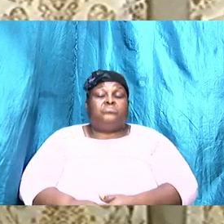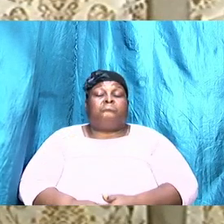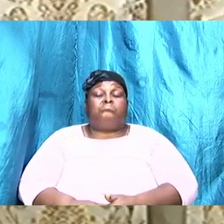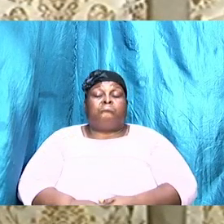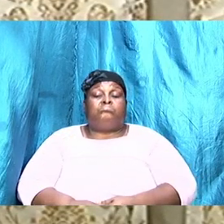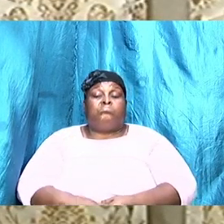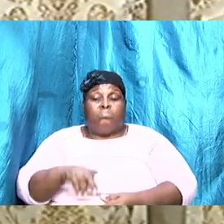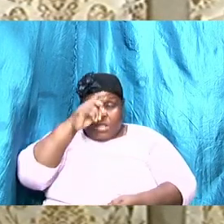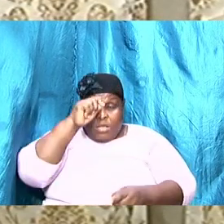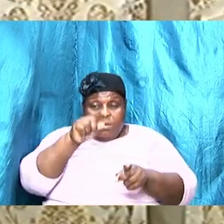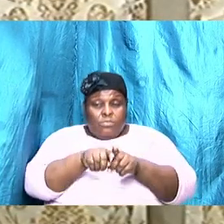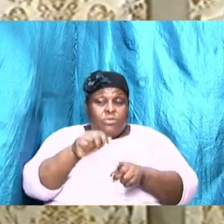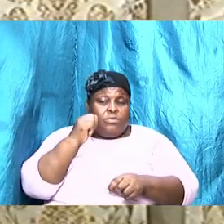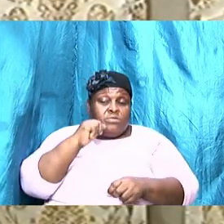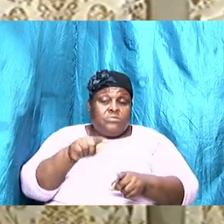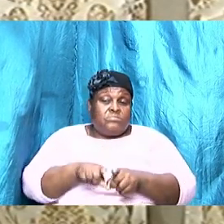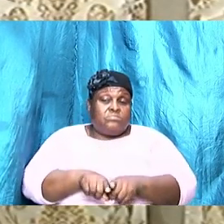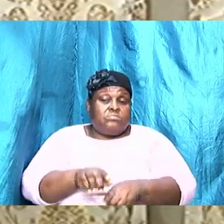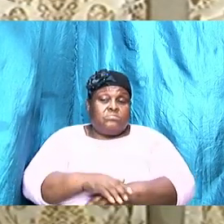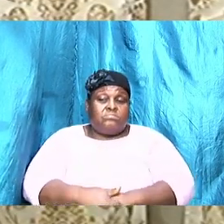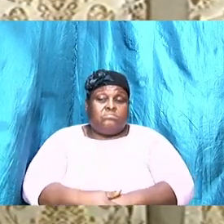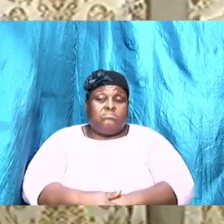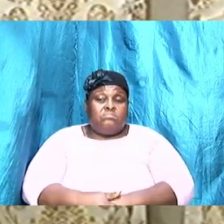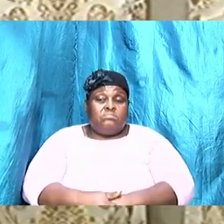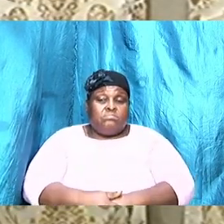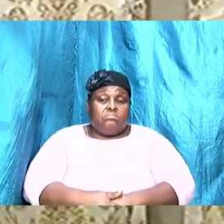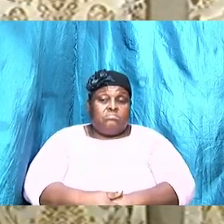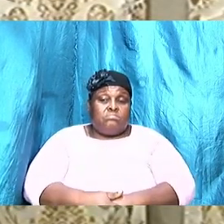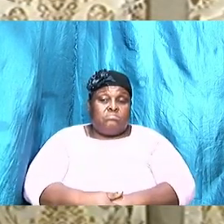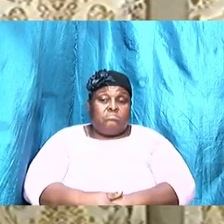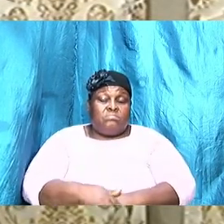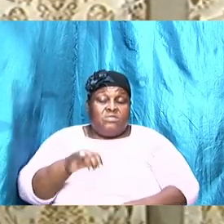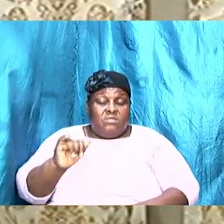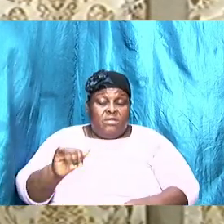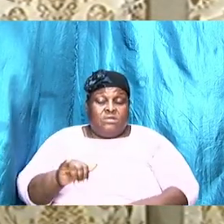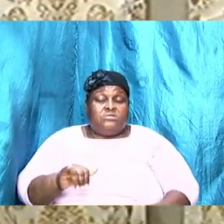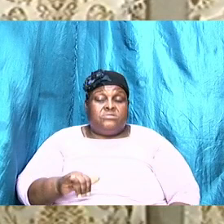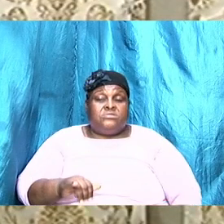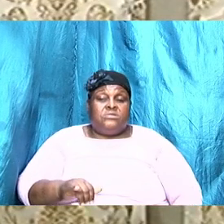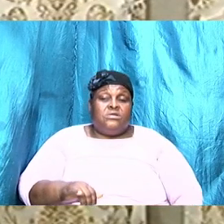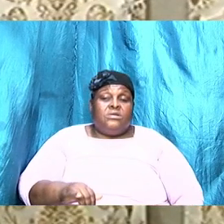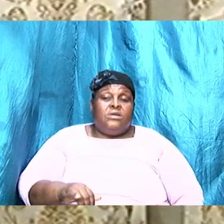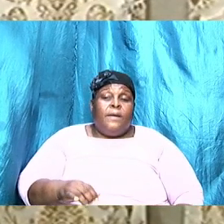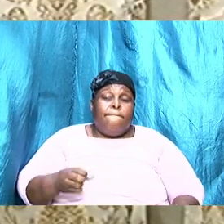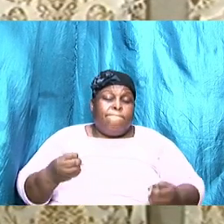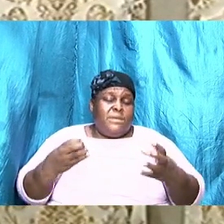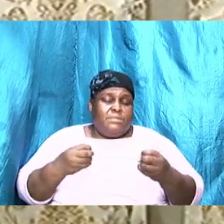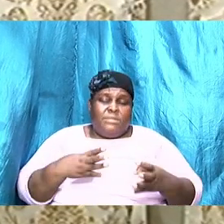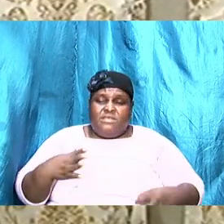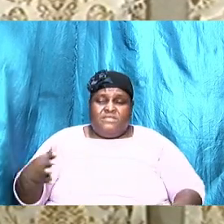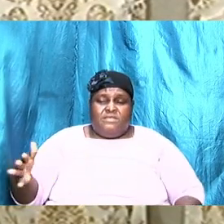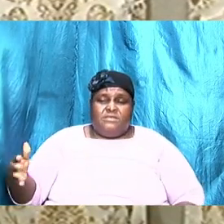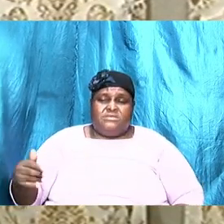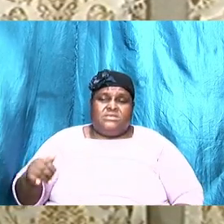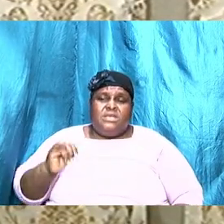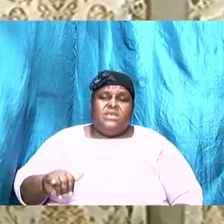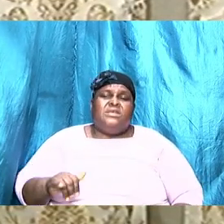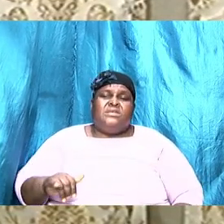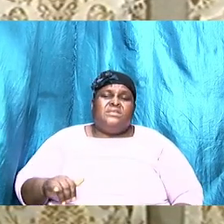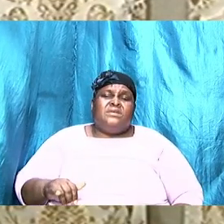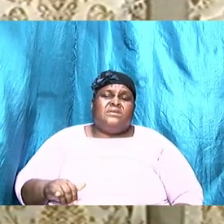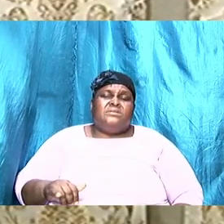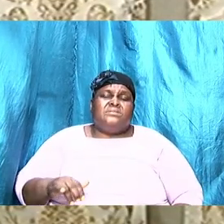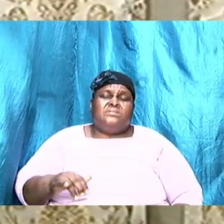the research that was done that indicated a couple of things that were at the